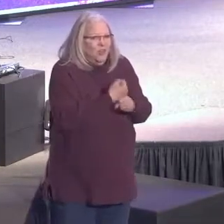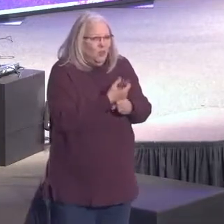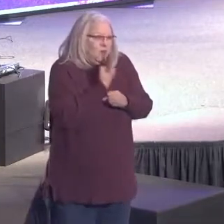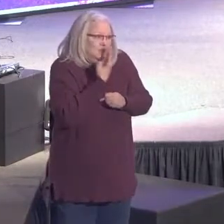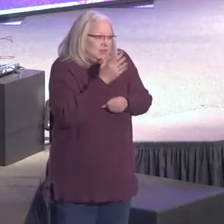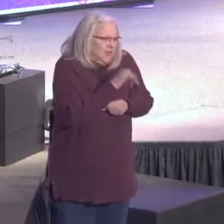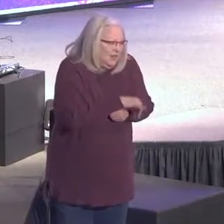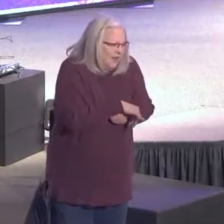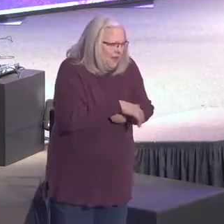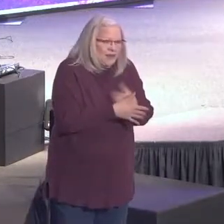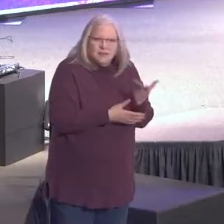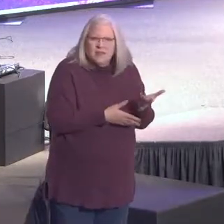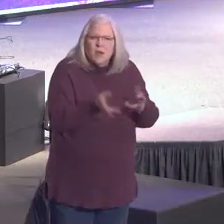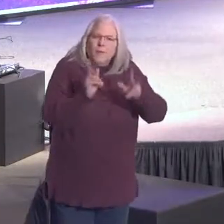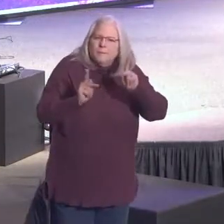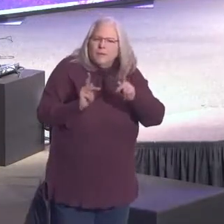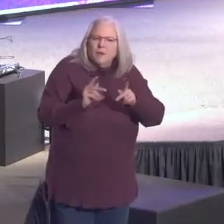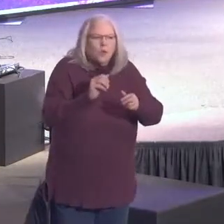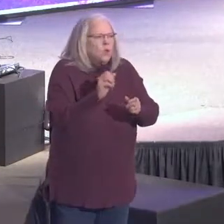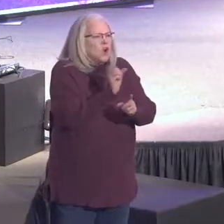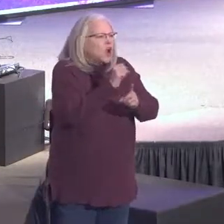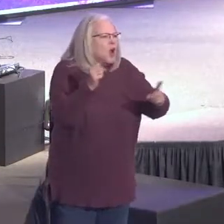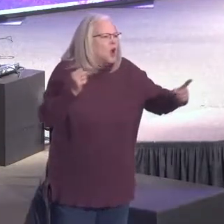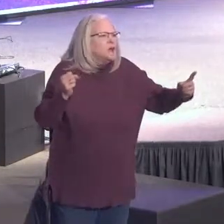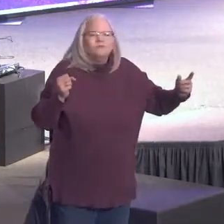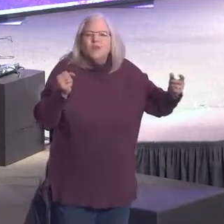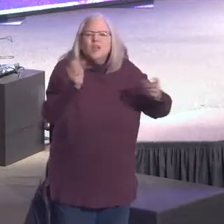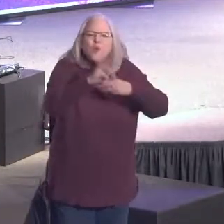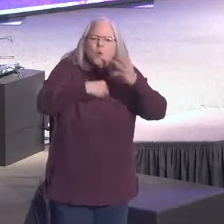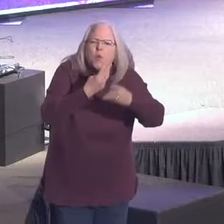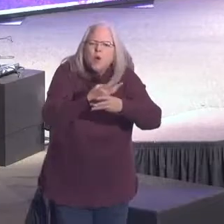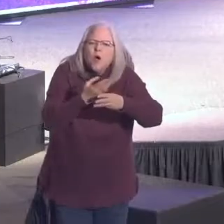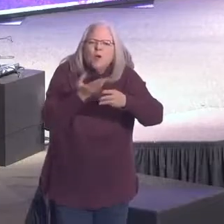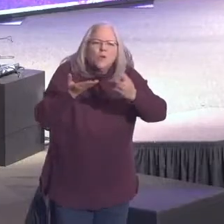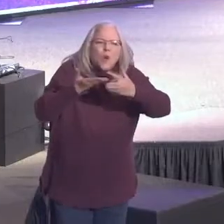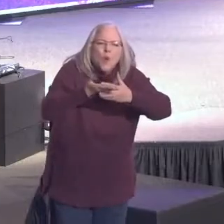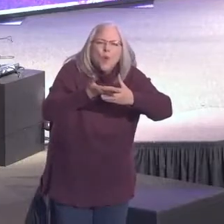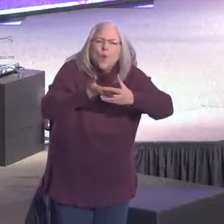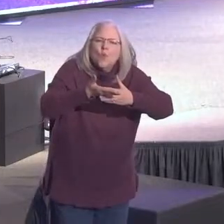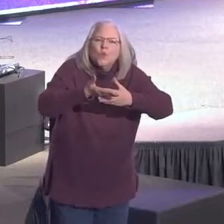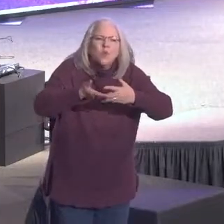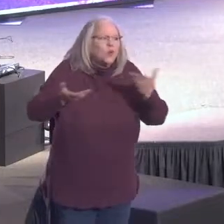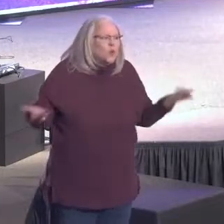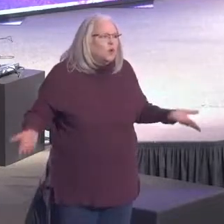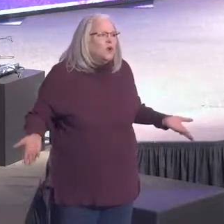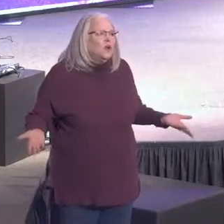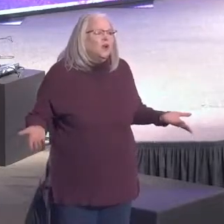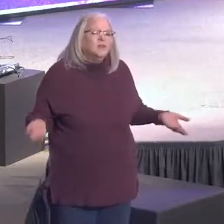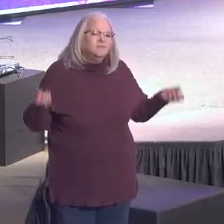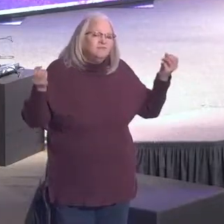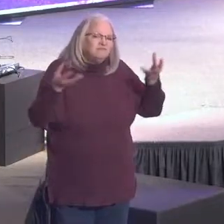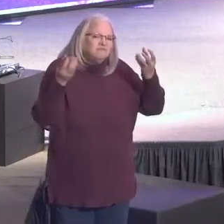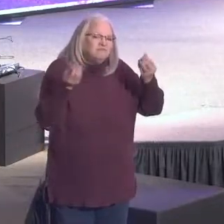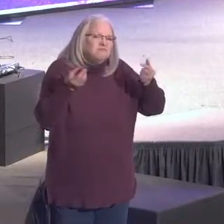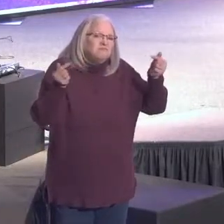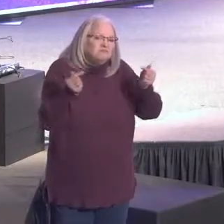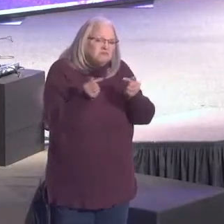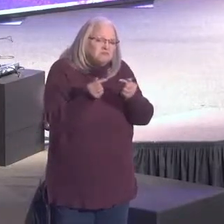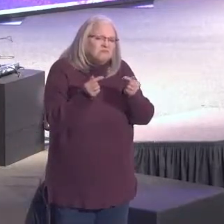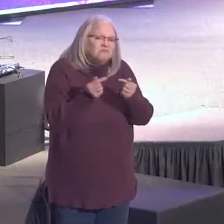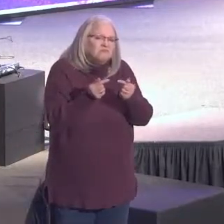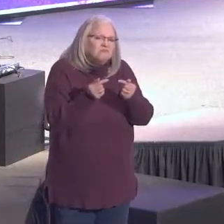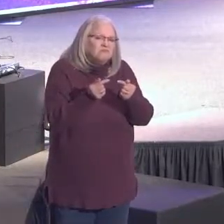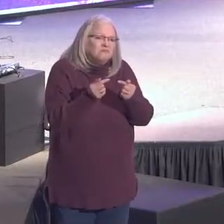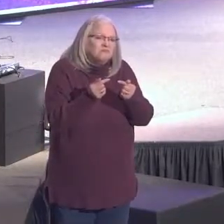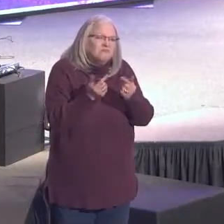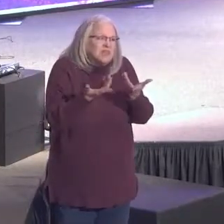with everything that people, I think, in our society, really in the world, have gone through and are going through a lot of hurt. Just,